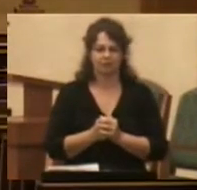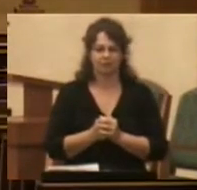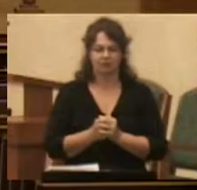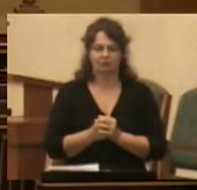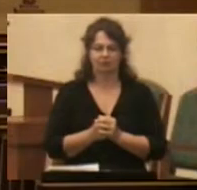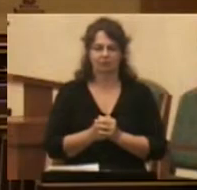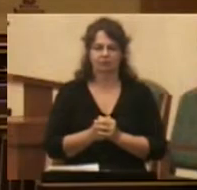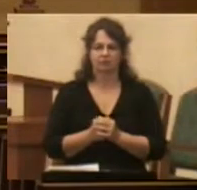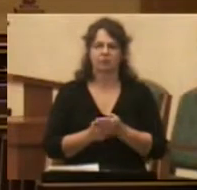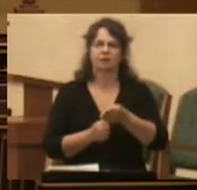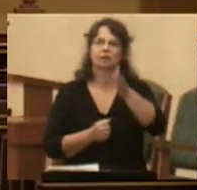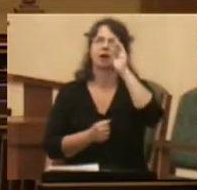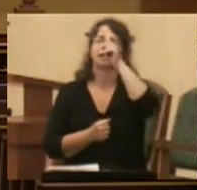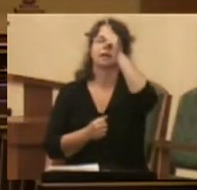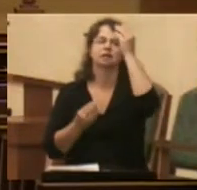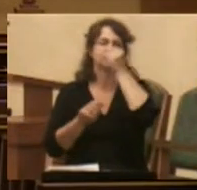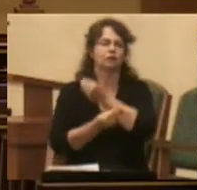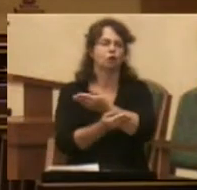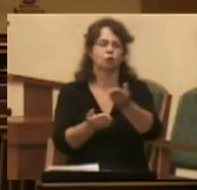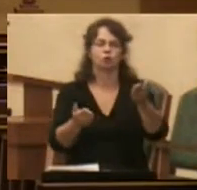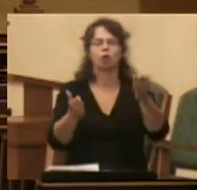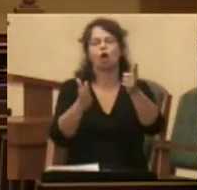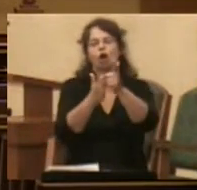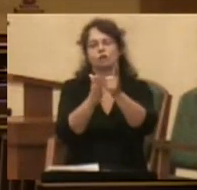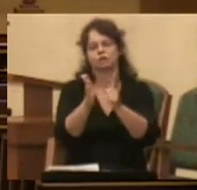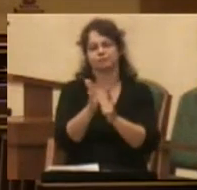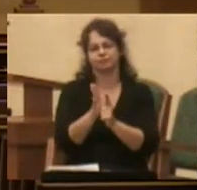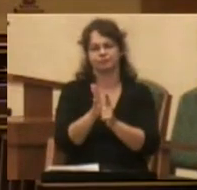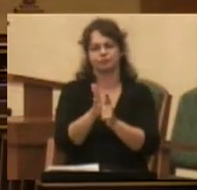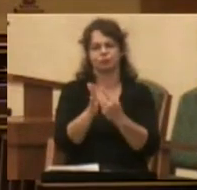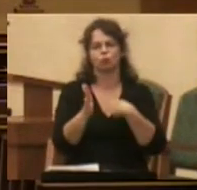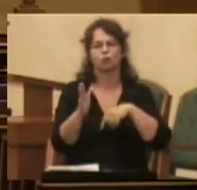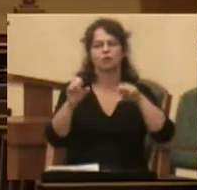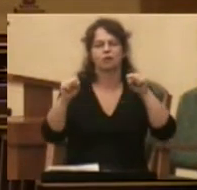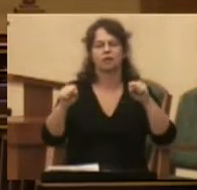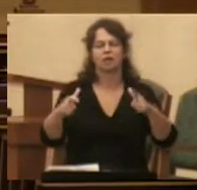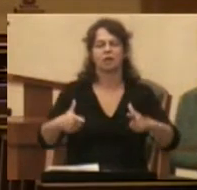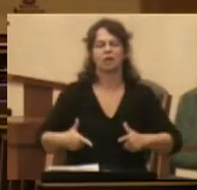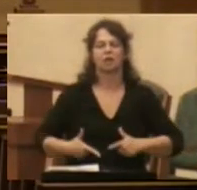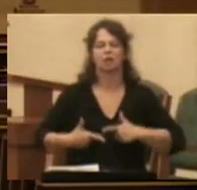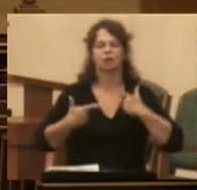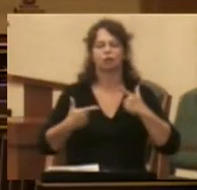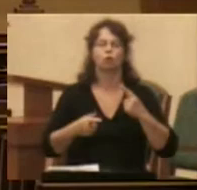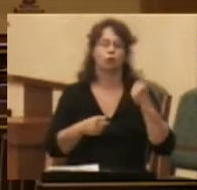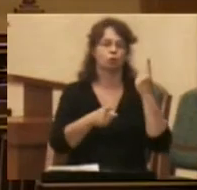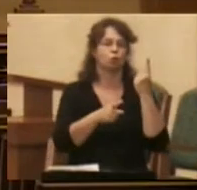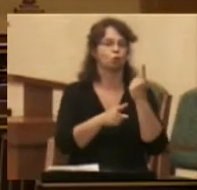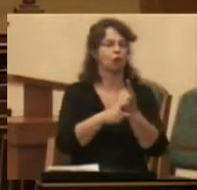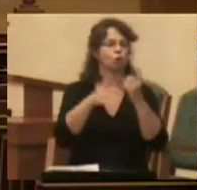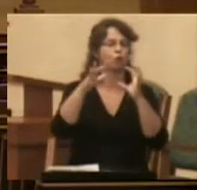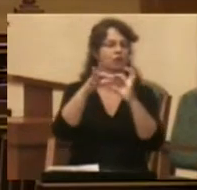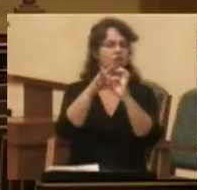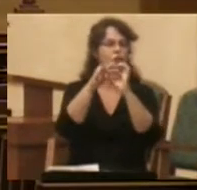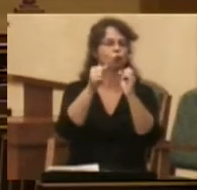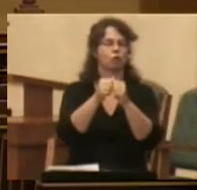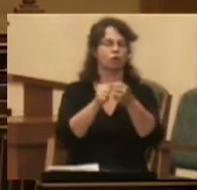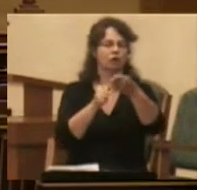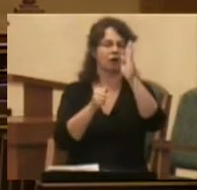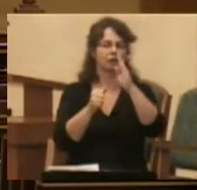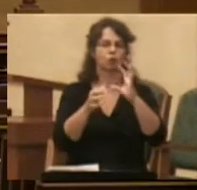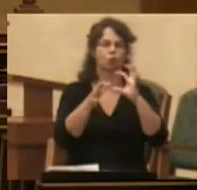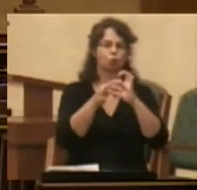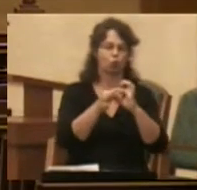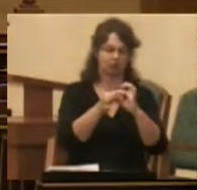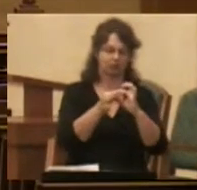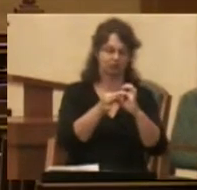God has given us laws so that we can live in right relationship with God and right